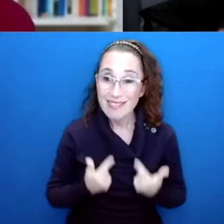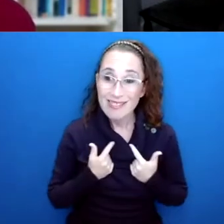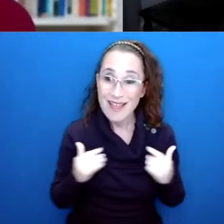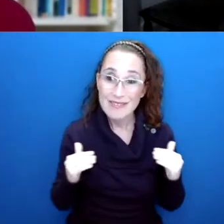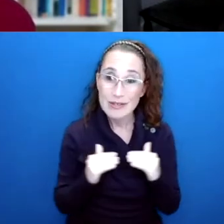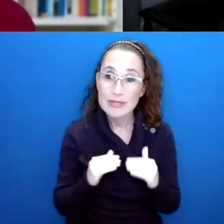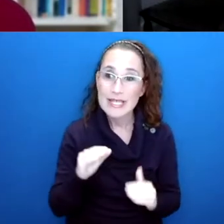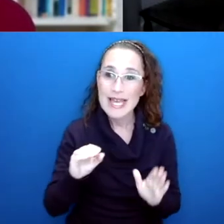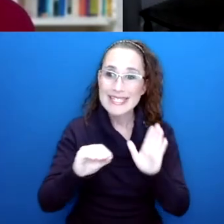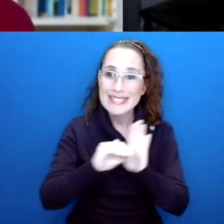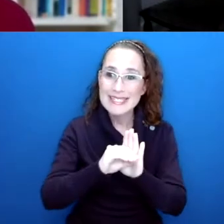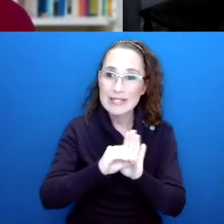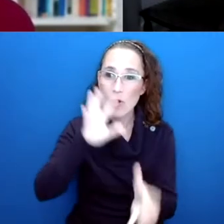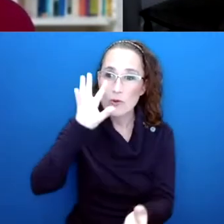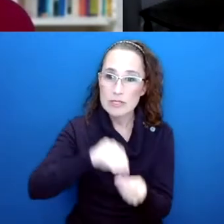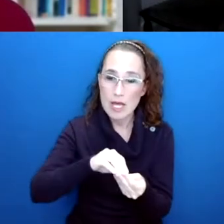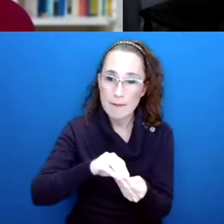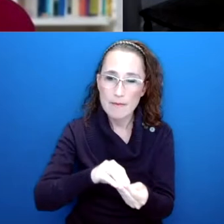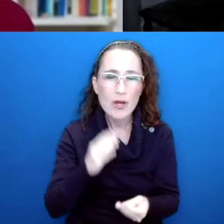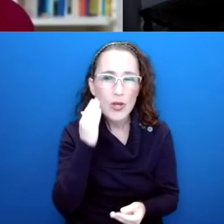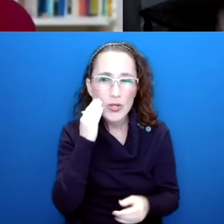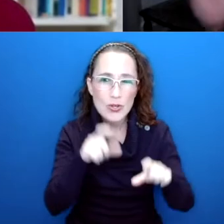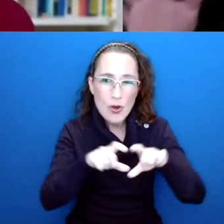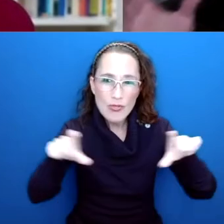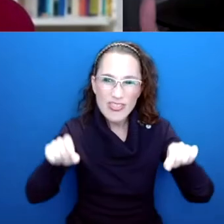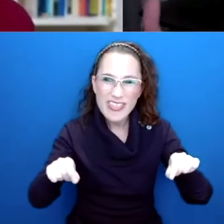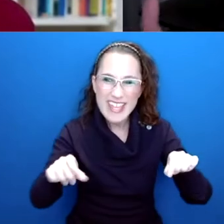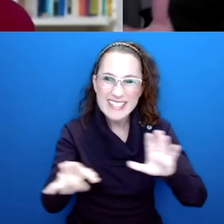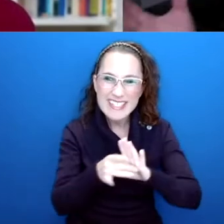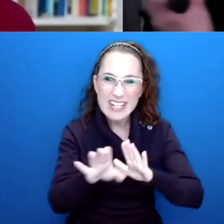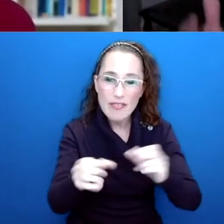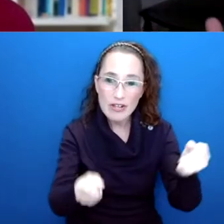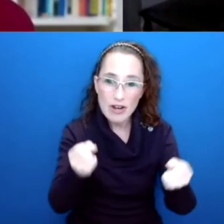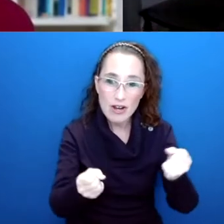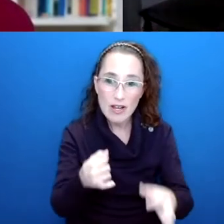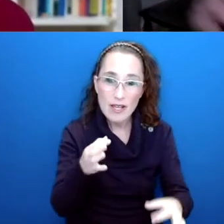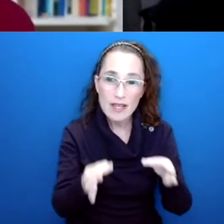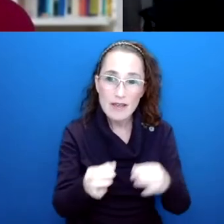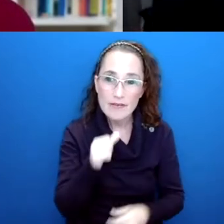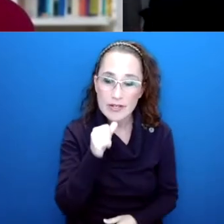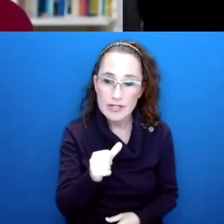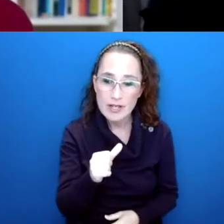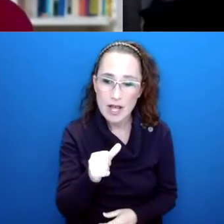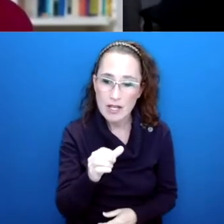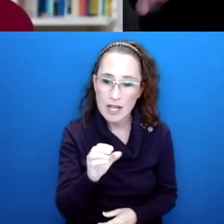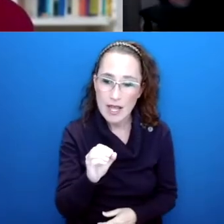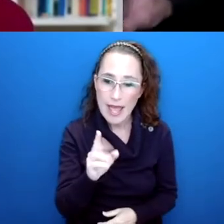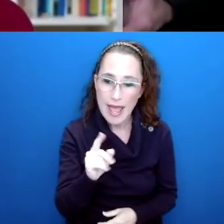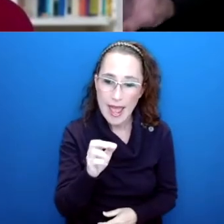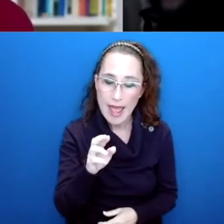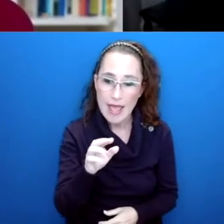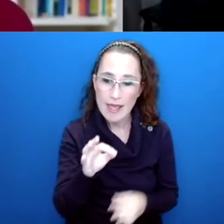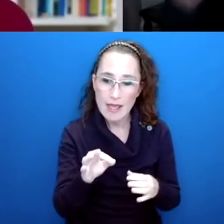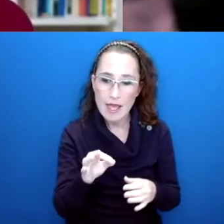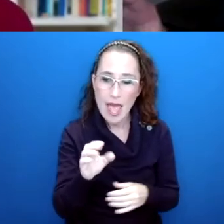we act as if we're all following that, that bumper sticker maxim, which is if you're not outraged, you're not paying attention. So if you're not paying attention all the